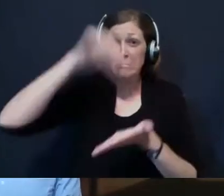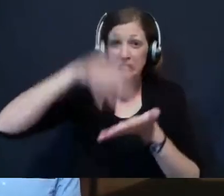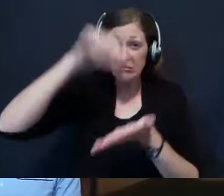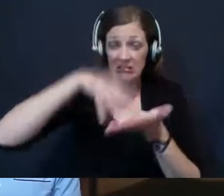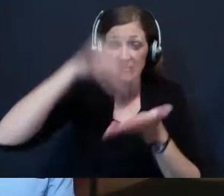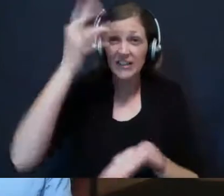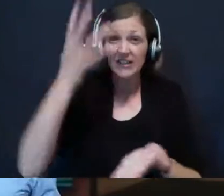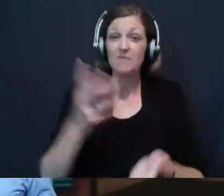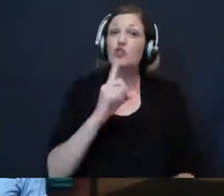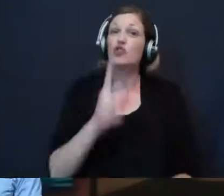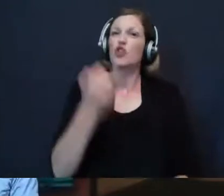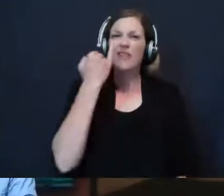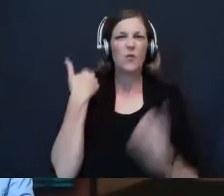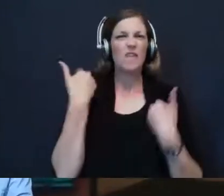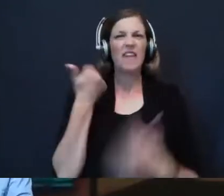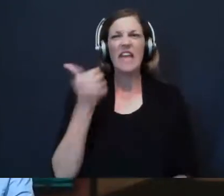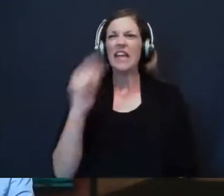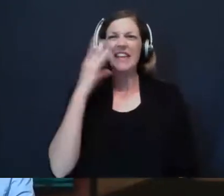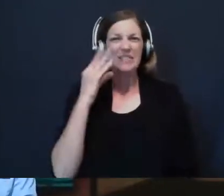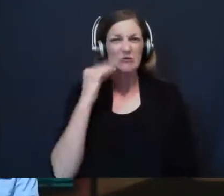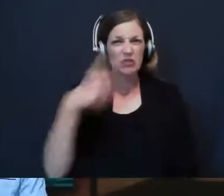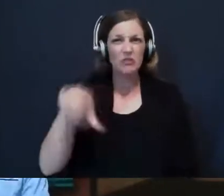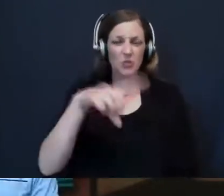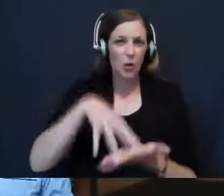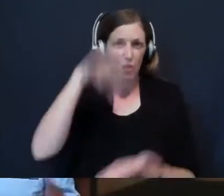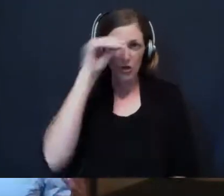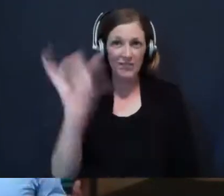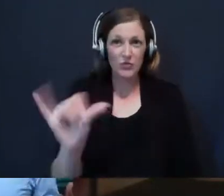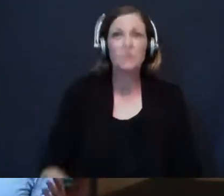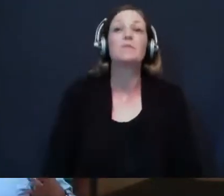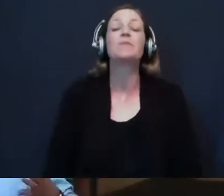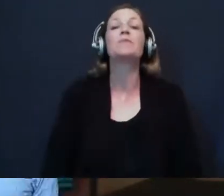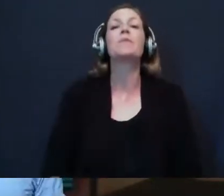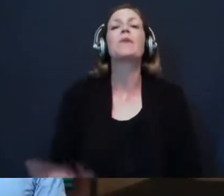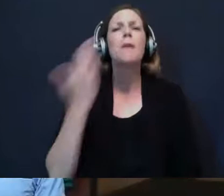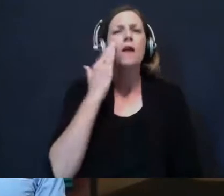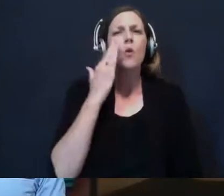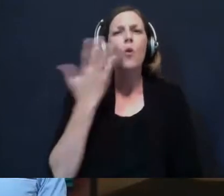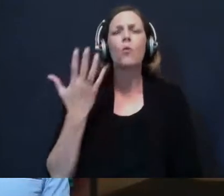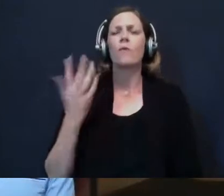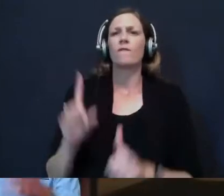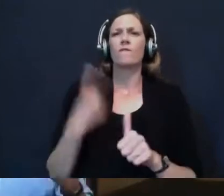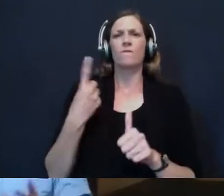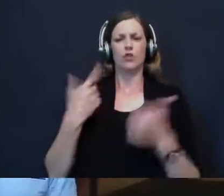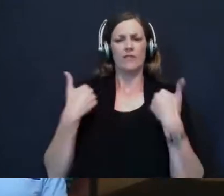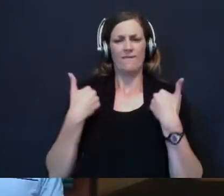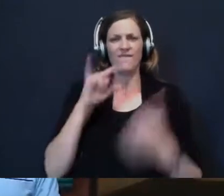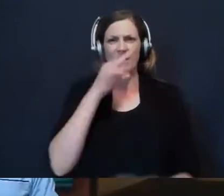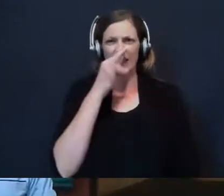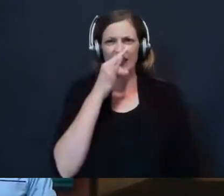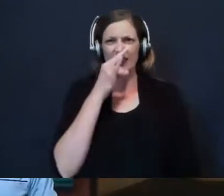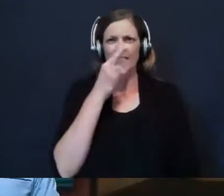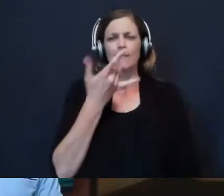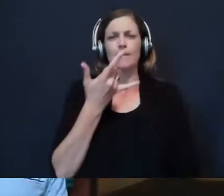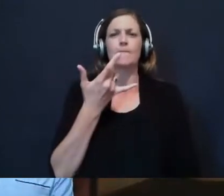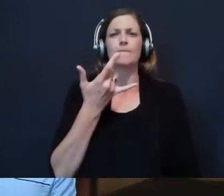I'm sure if you have any experience, you're learning as well. But, you know, when you first have kids, there's a stereotype,